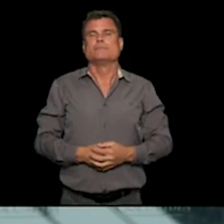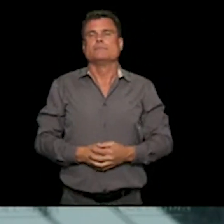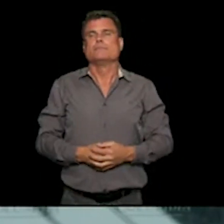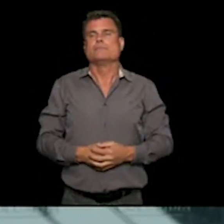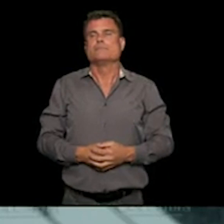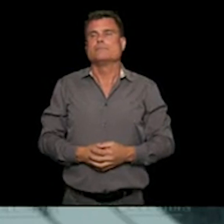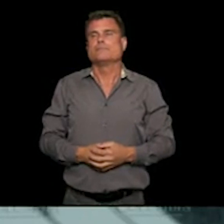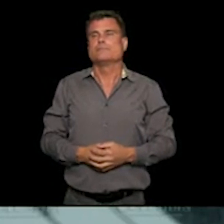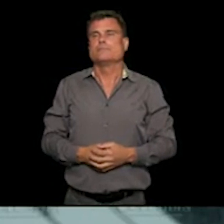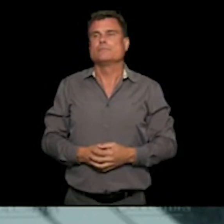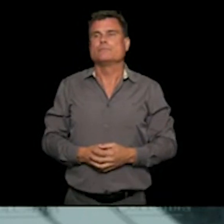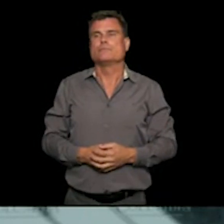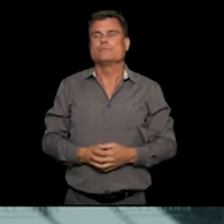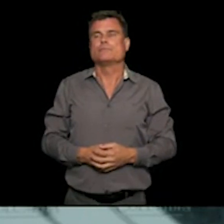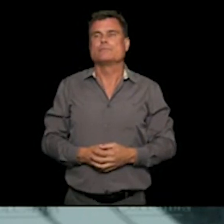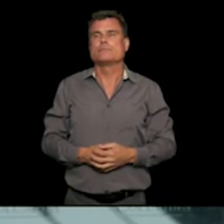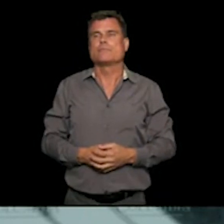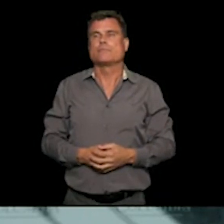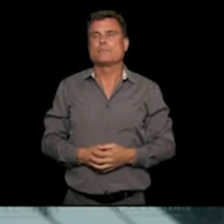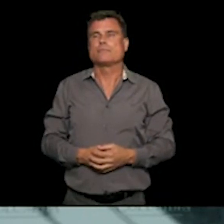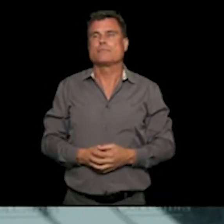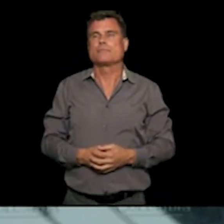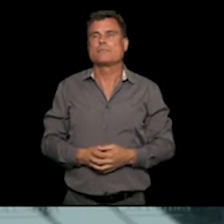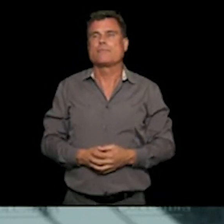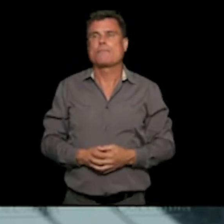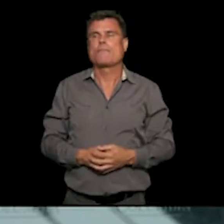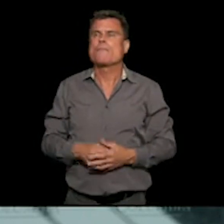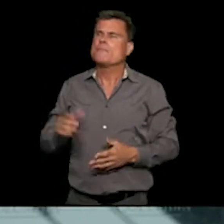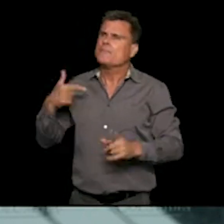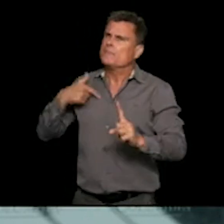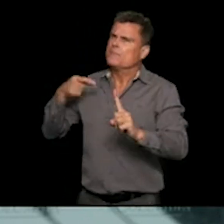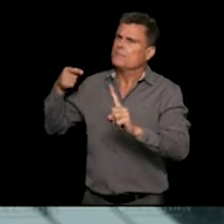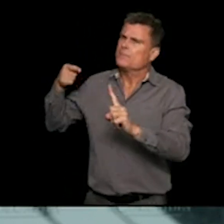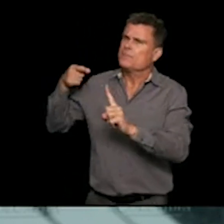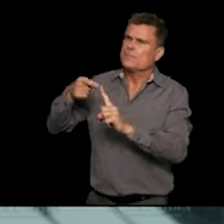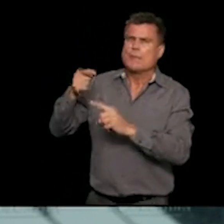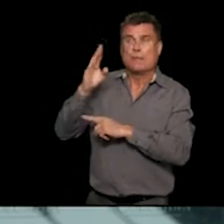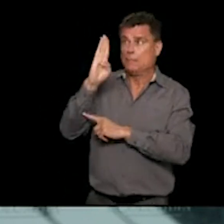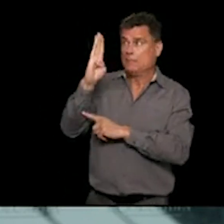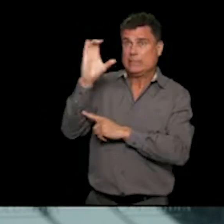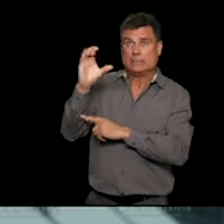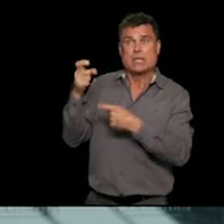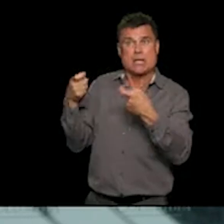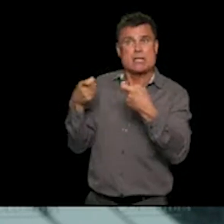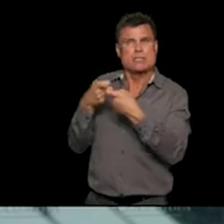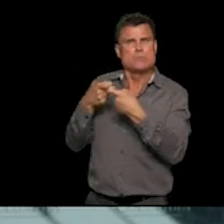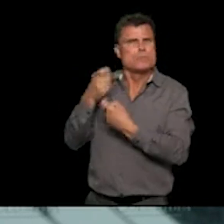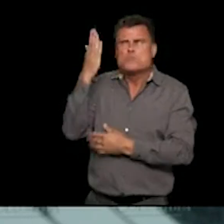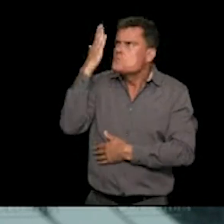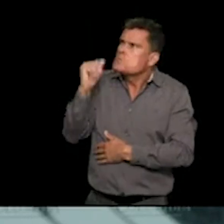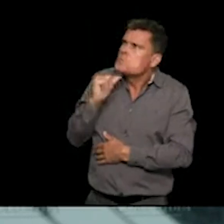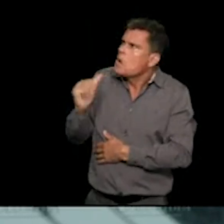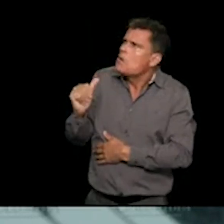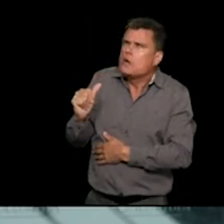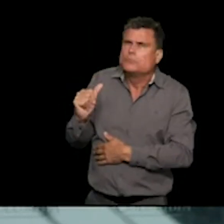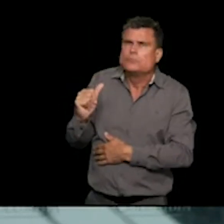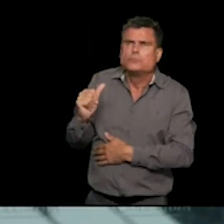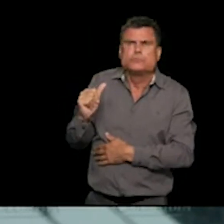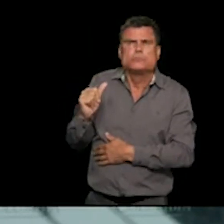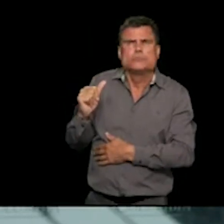Why are you not empowering BC hydro to do the same in BC? Right now, we're identified these measures as the appropriate